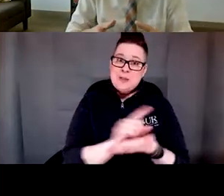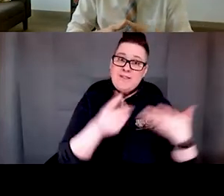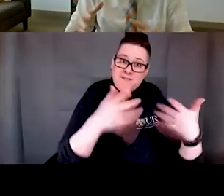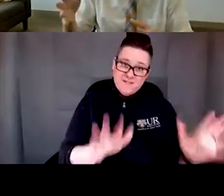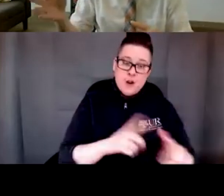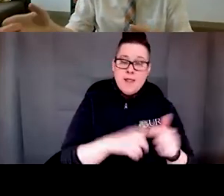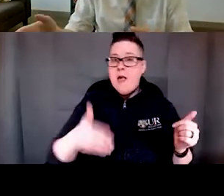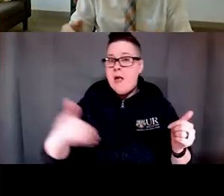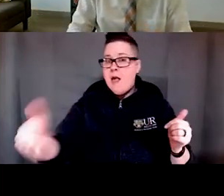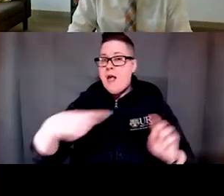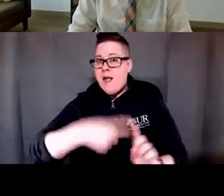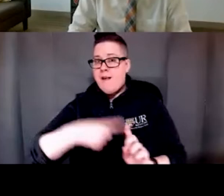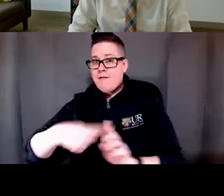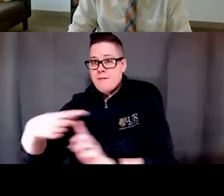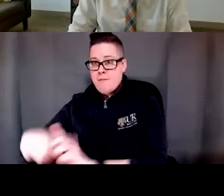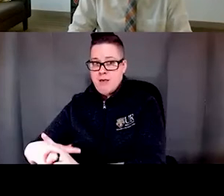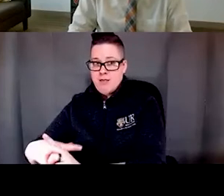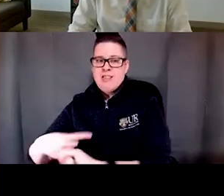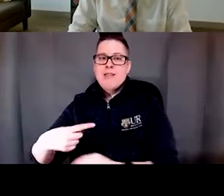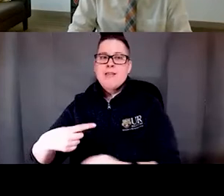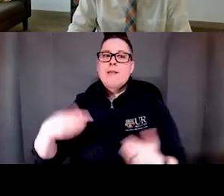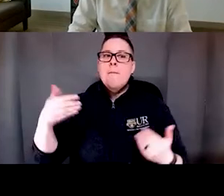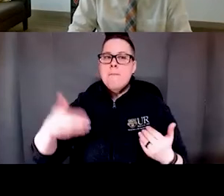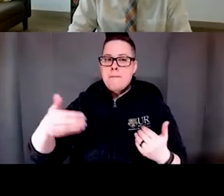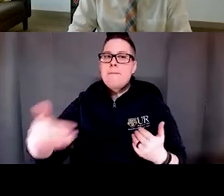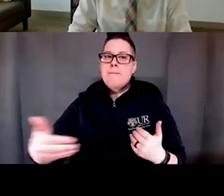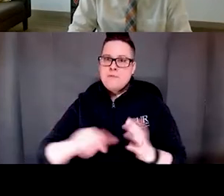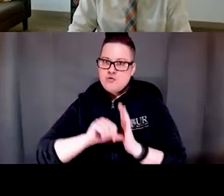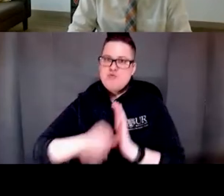sessions twice a month to reinforce that,